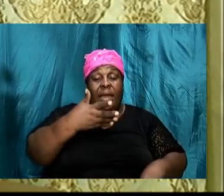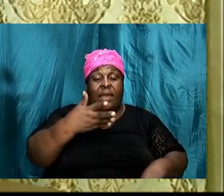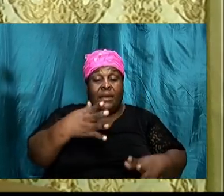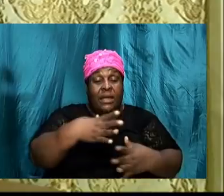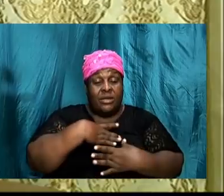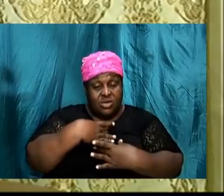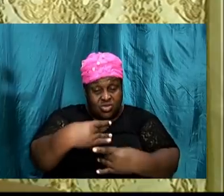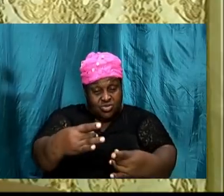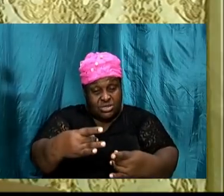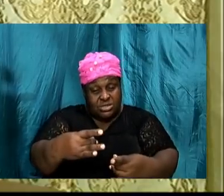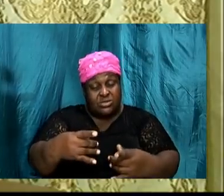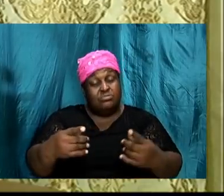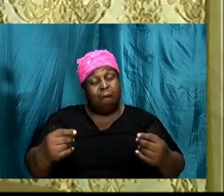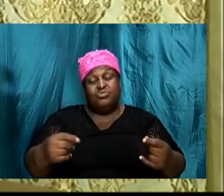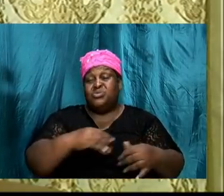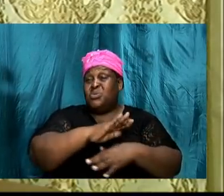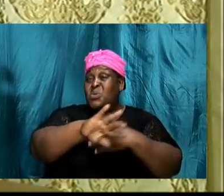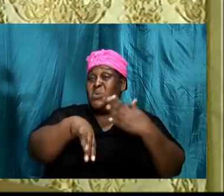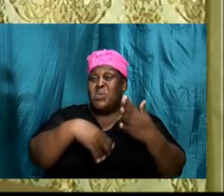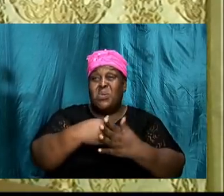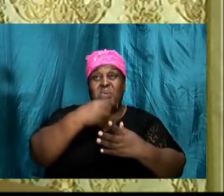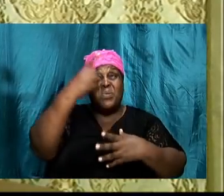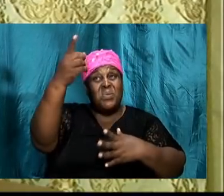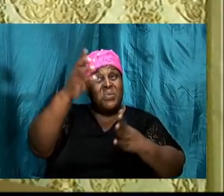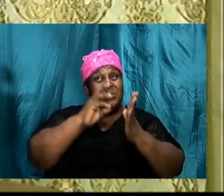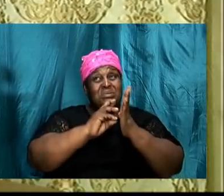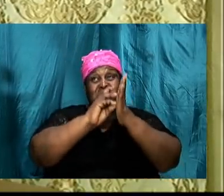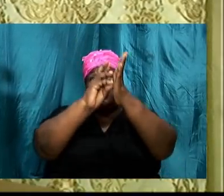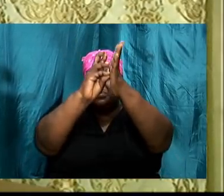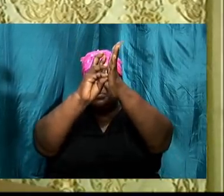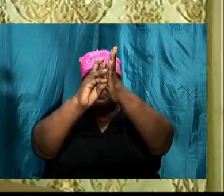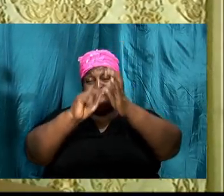doing all his will.